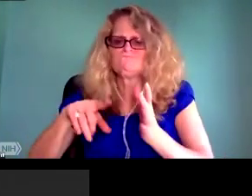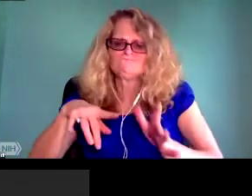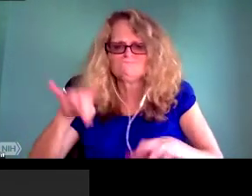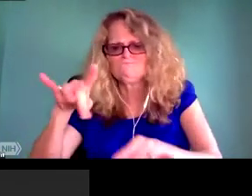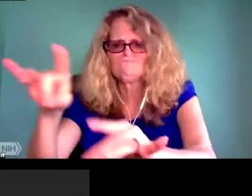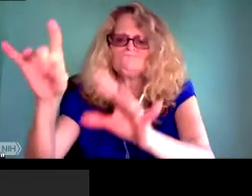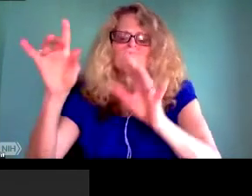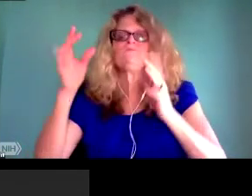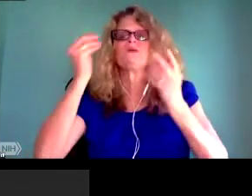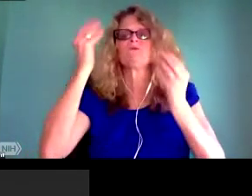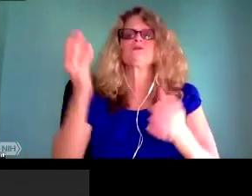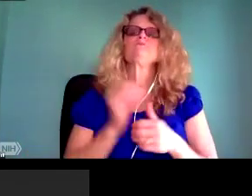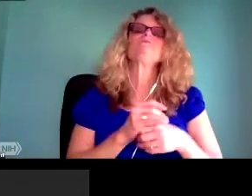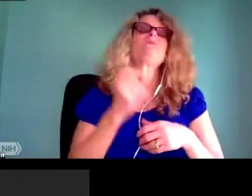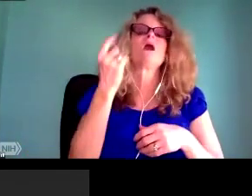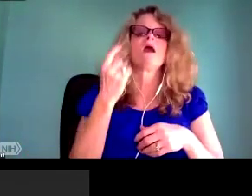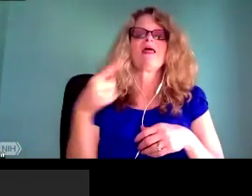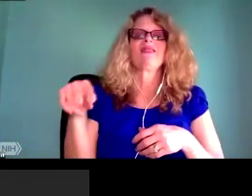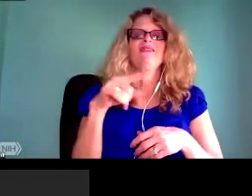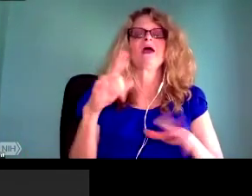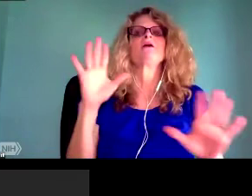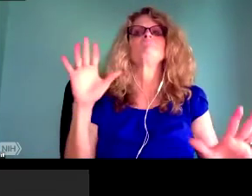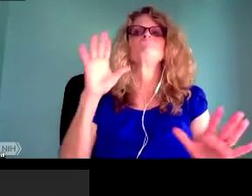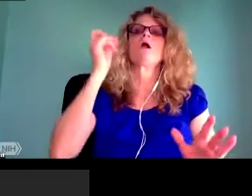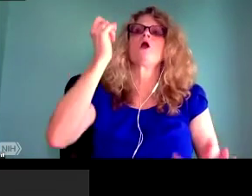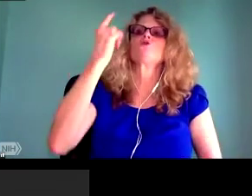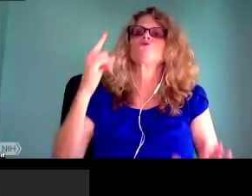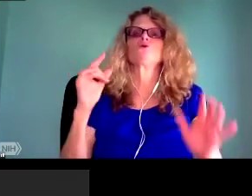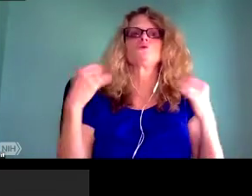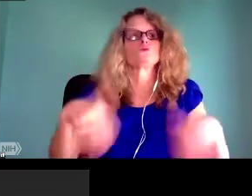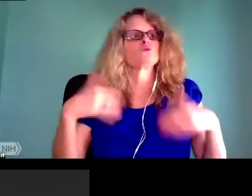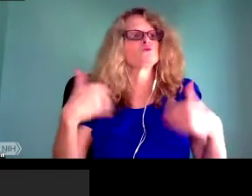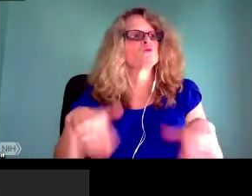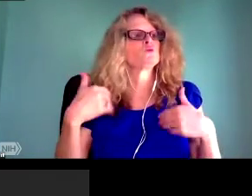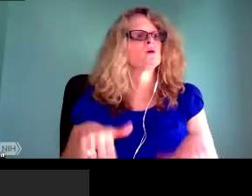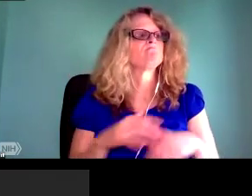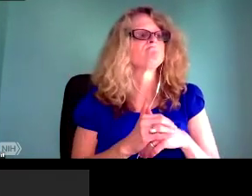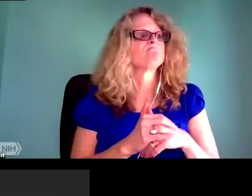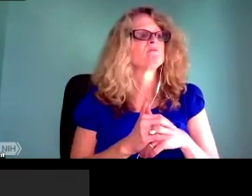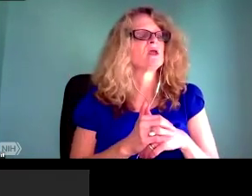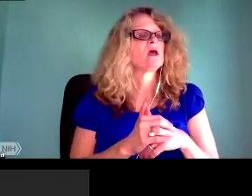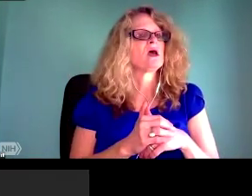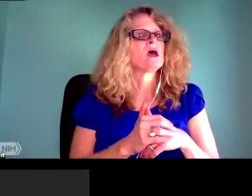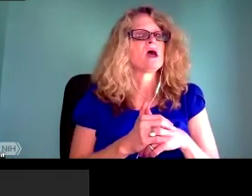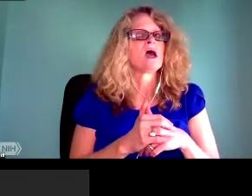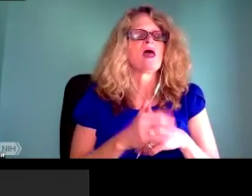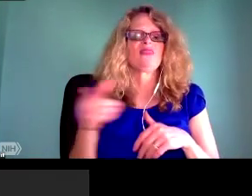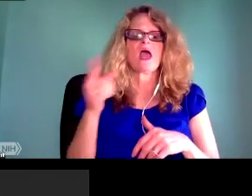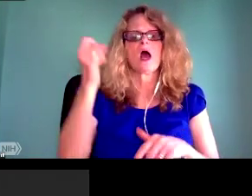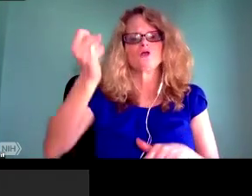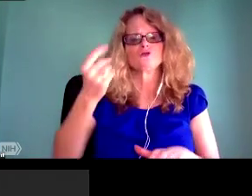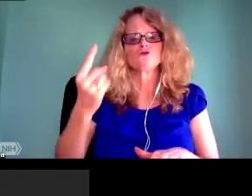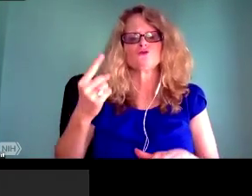days. And we, in many ways, I think we're relieved when